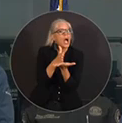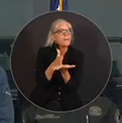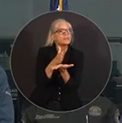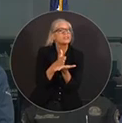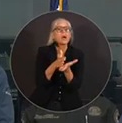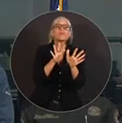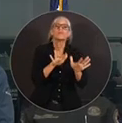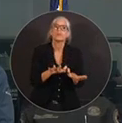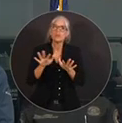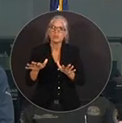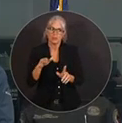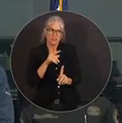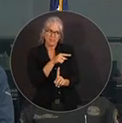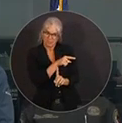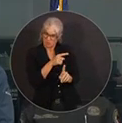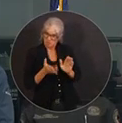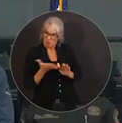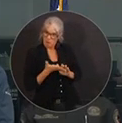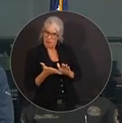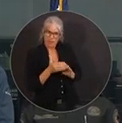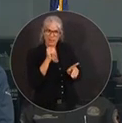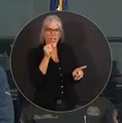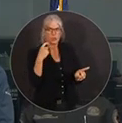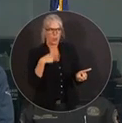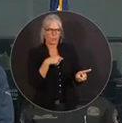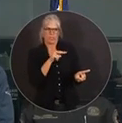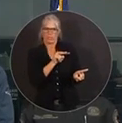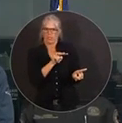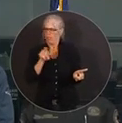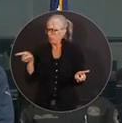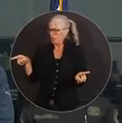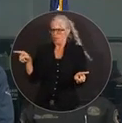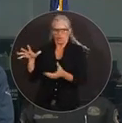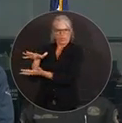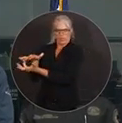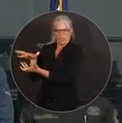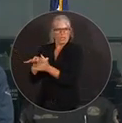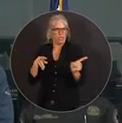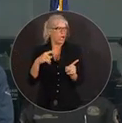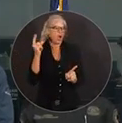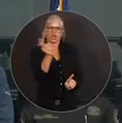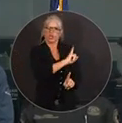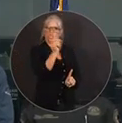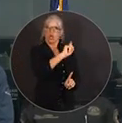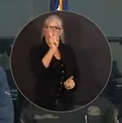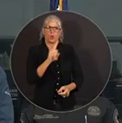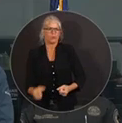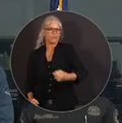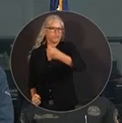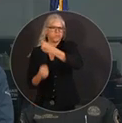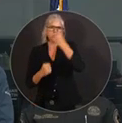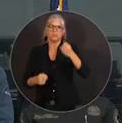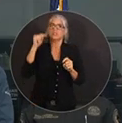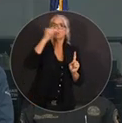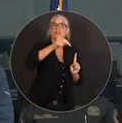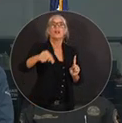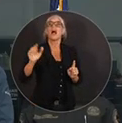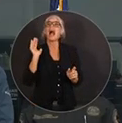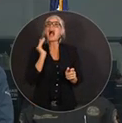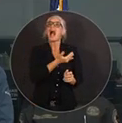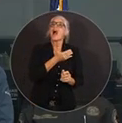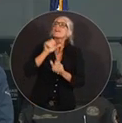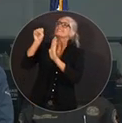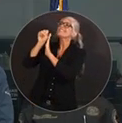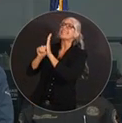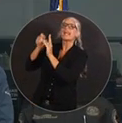quickly. So we took all state assets that were available throughout the state, took them off their normal missions, and surged them into